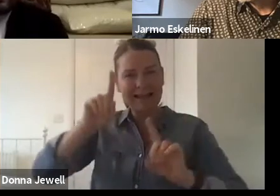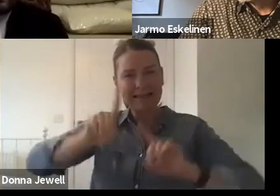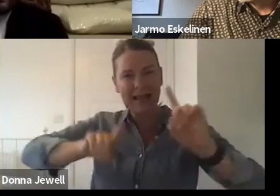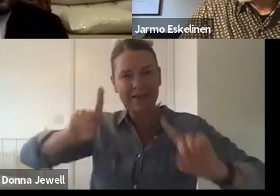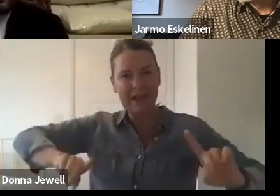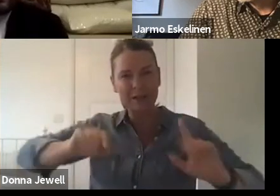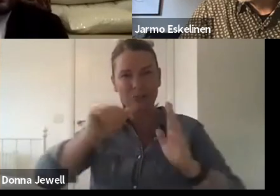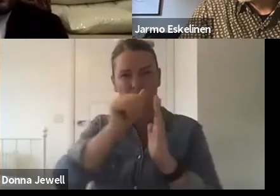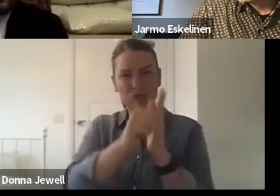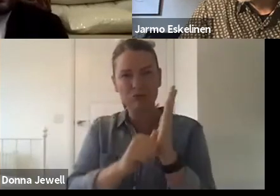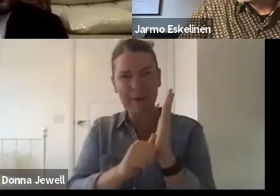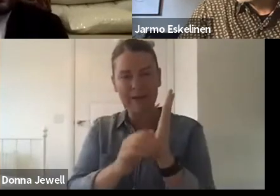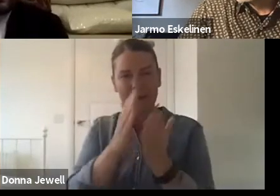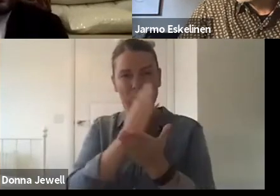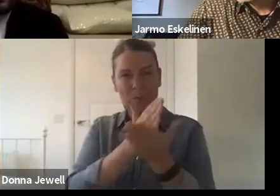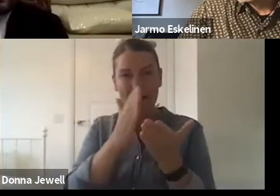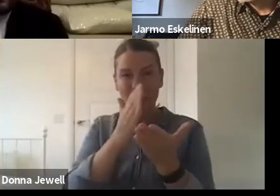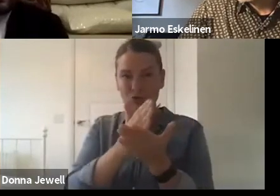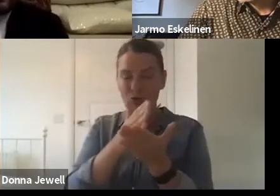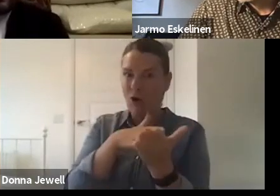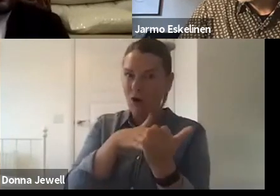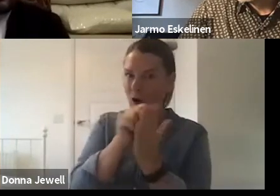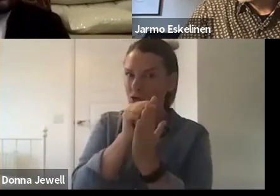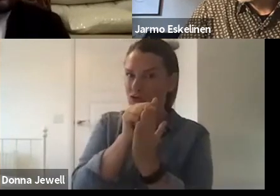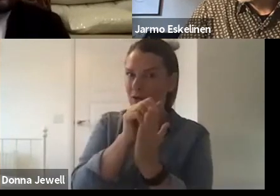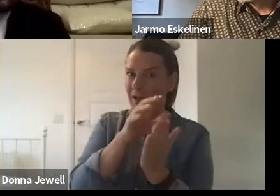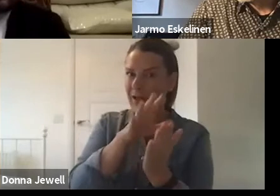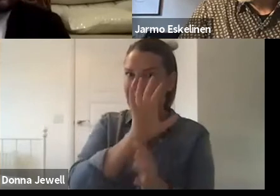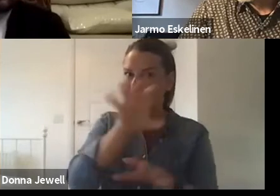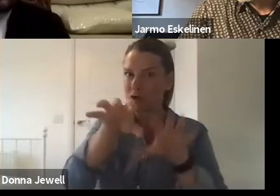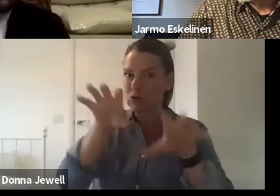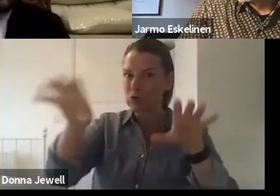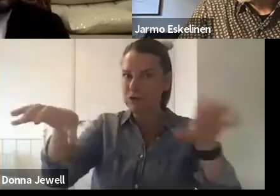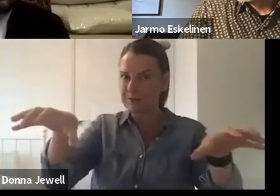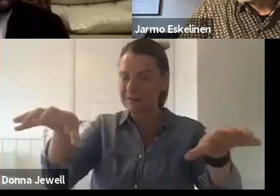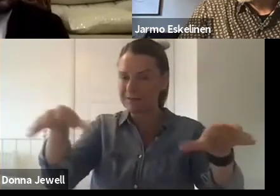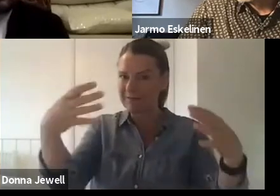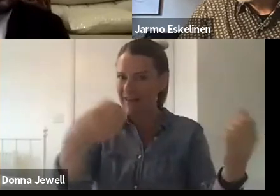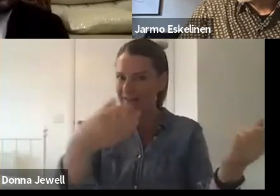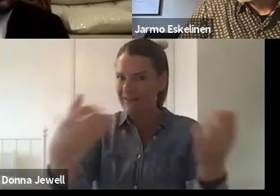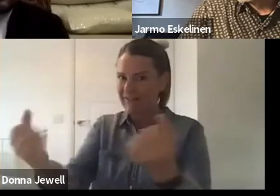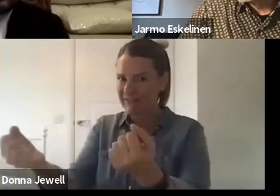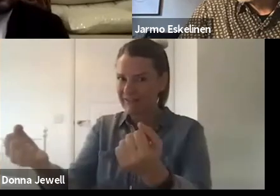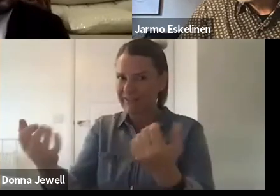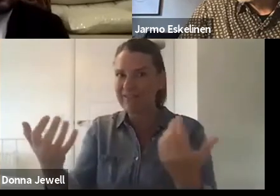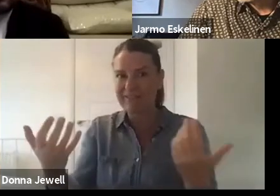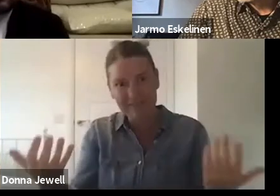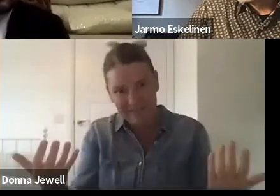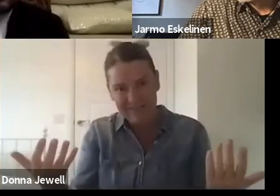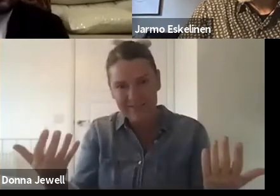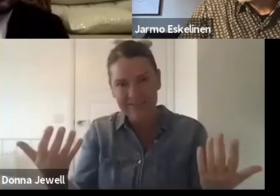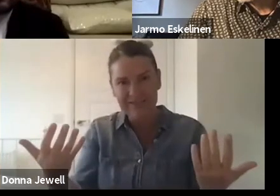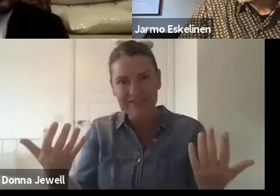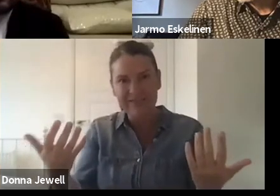institutions. And I think, you know, we've, you know, exactly as you say, Beata is doing a fantastic job from us,